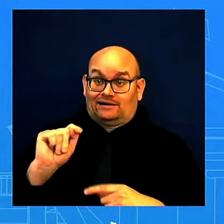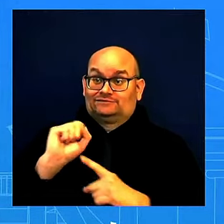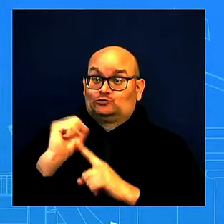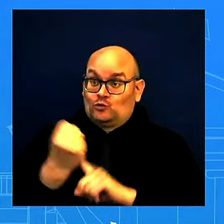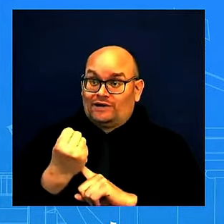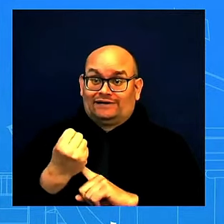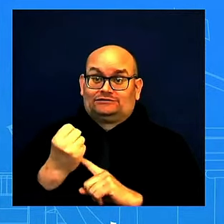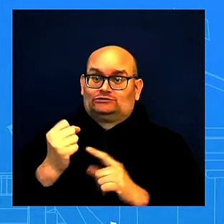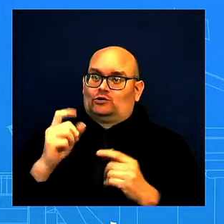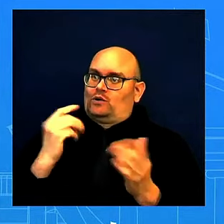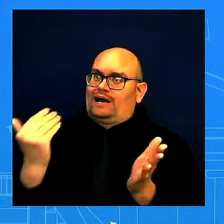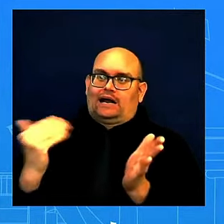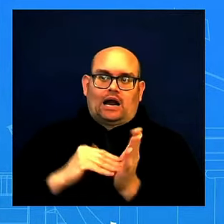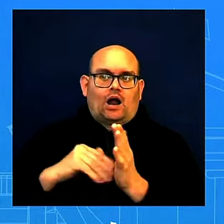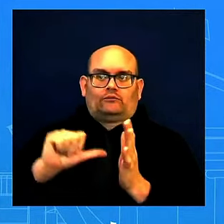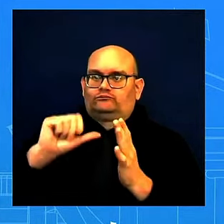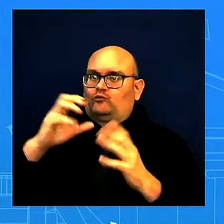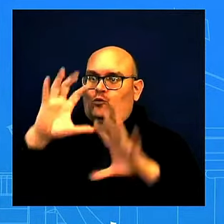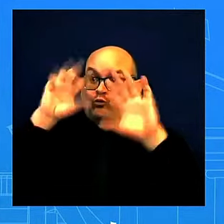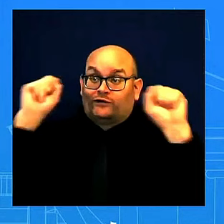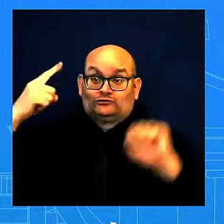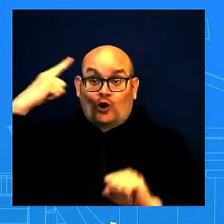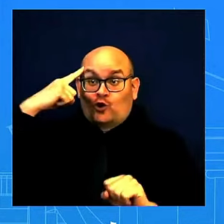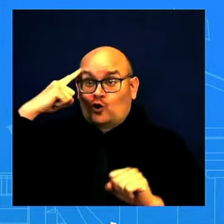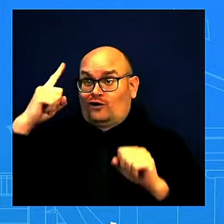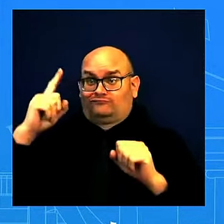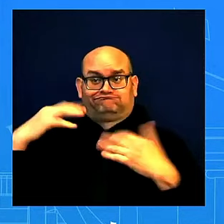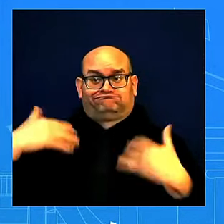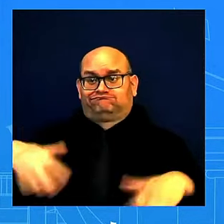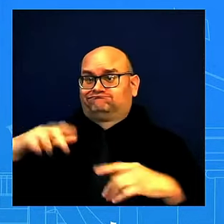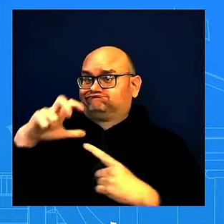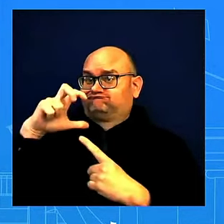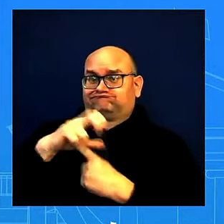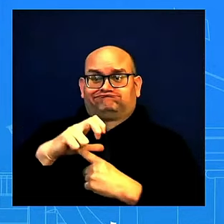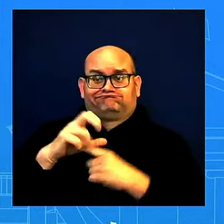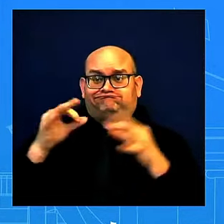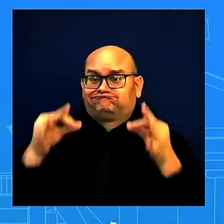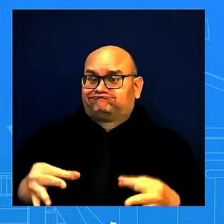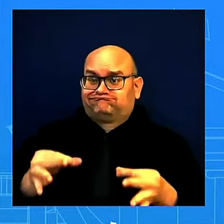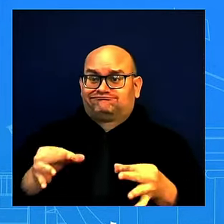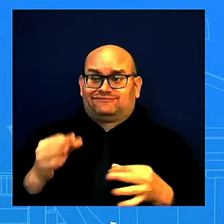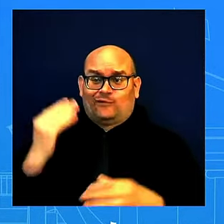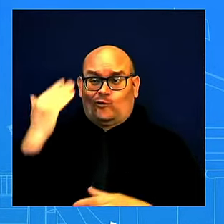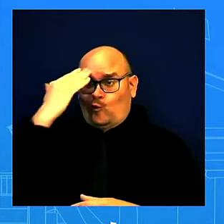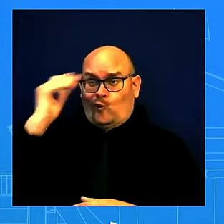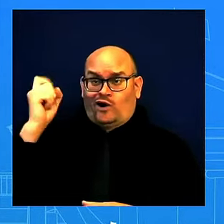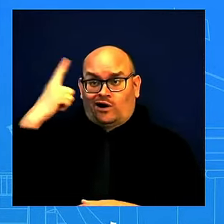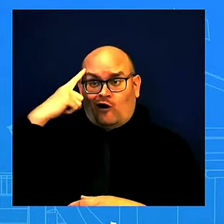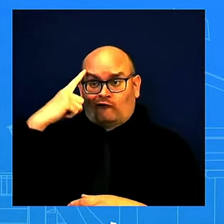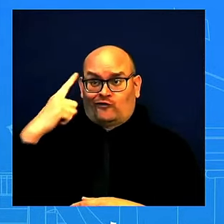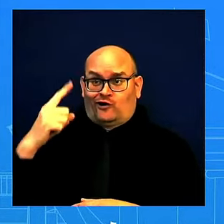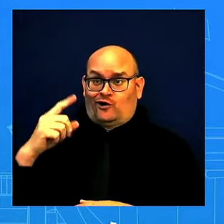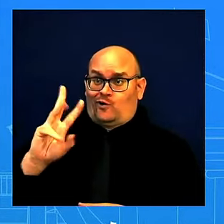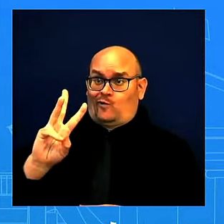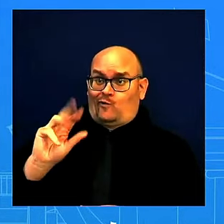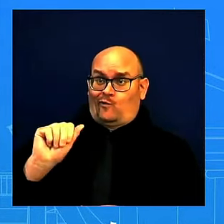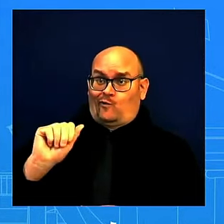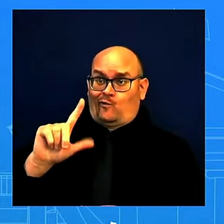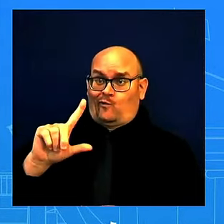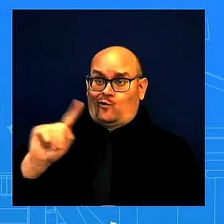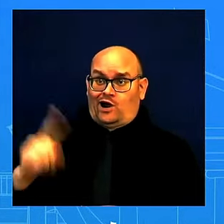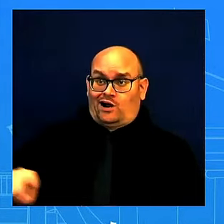great decision. He's known Governor Walts for more than two decades. He, this is someone who